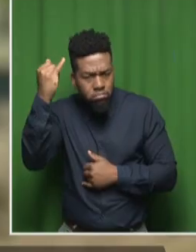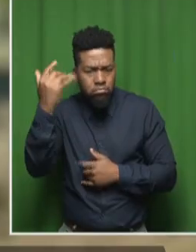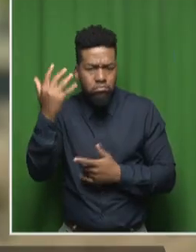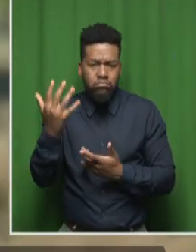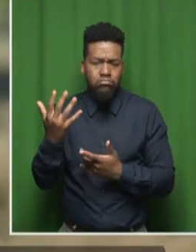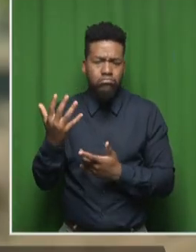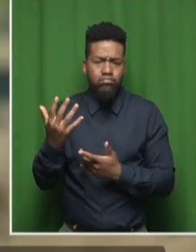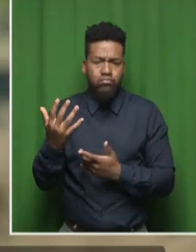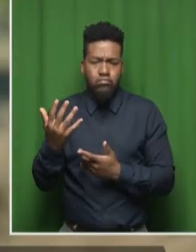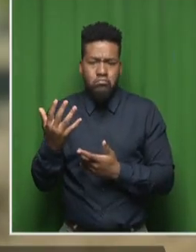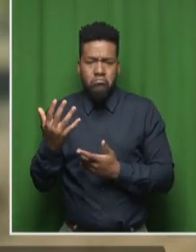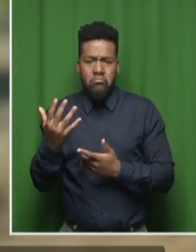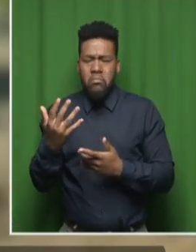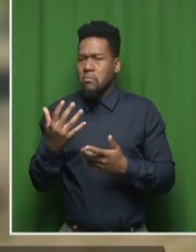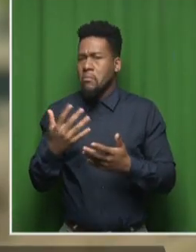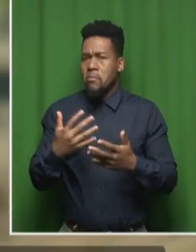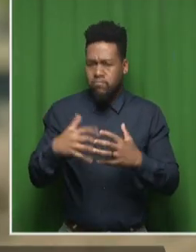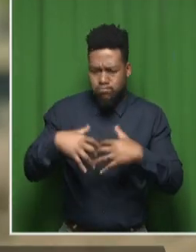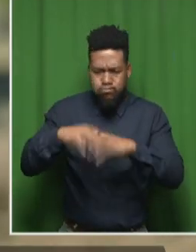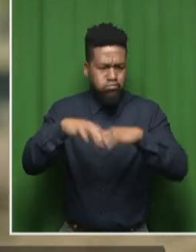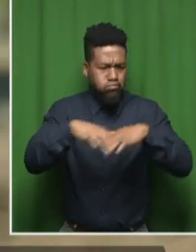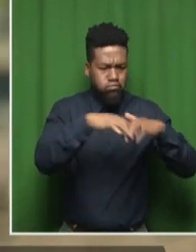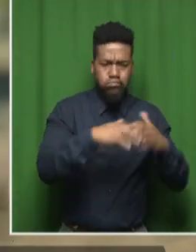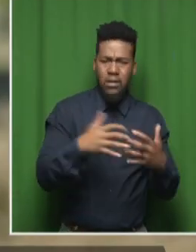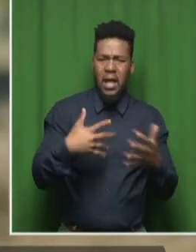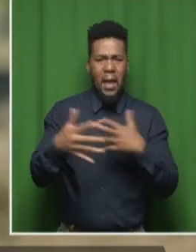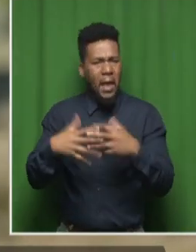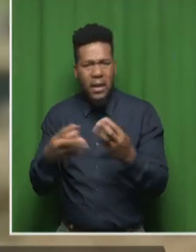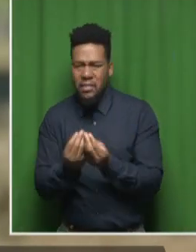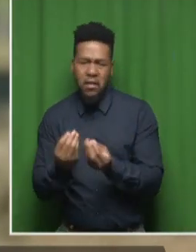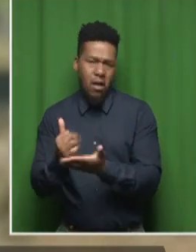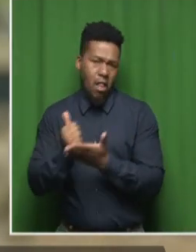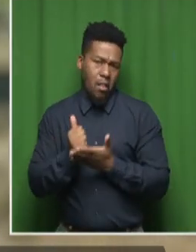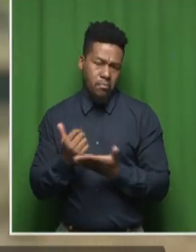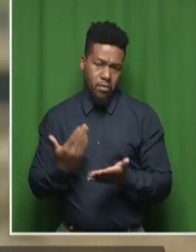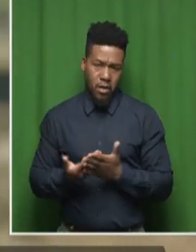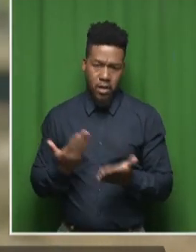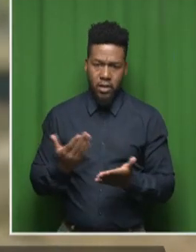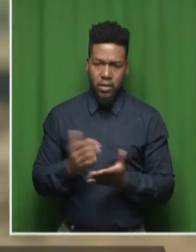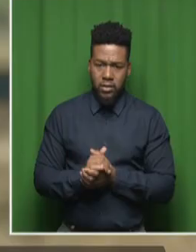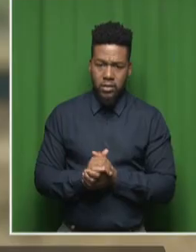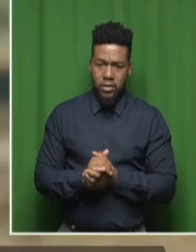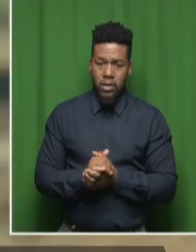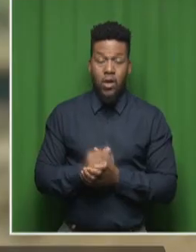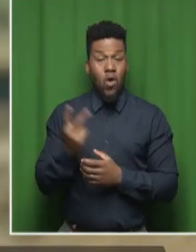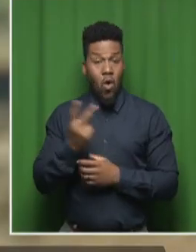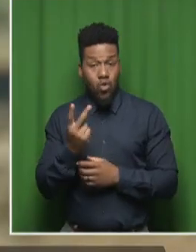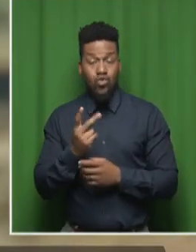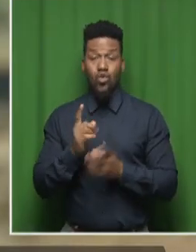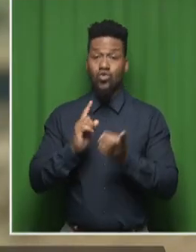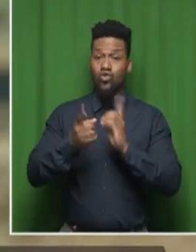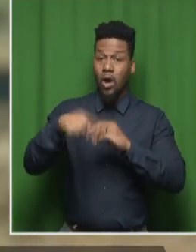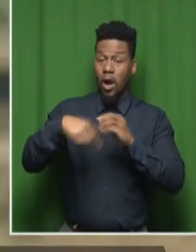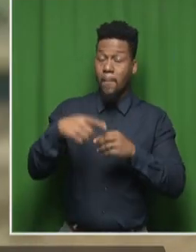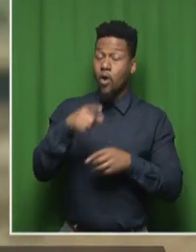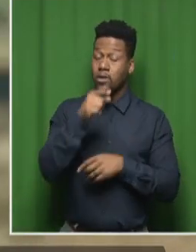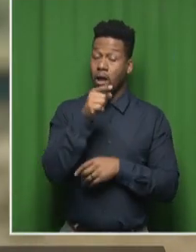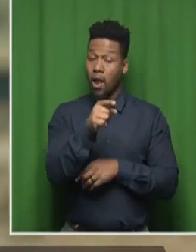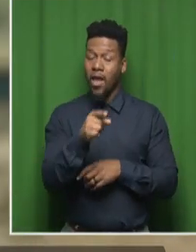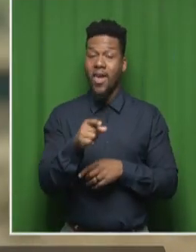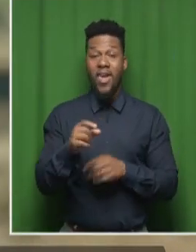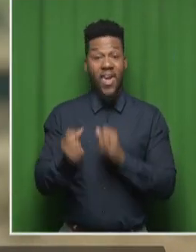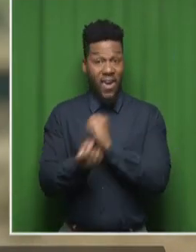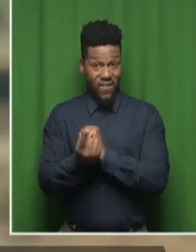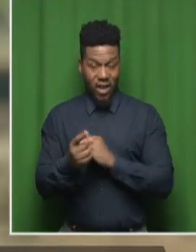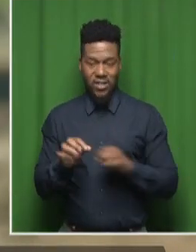and anything helps really, anything small helps. And speaking on the pageants that